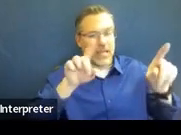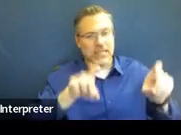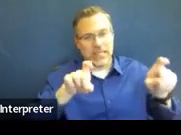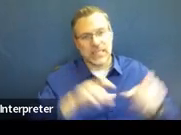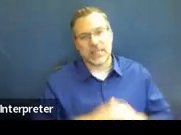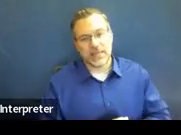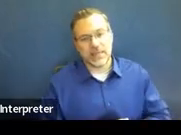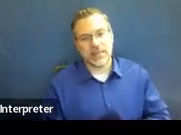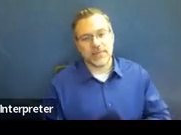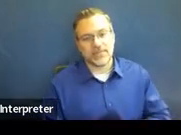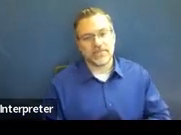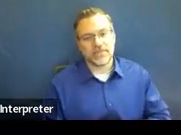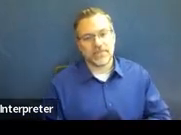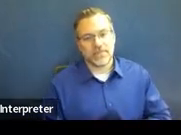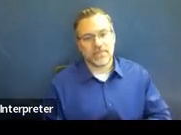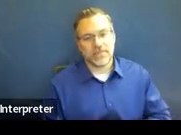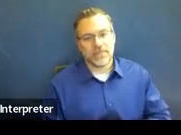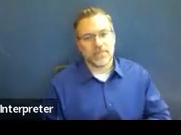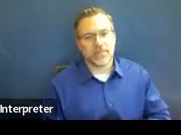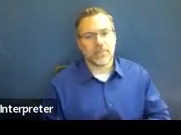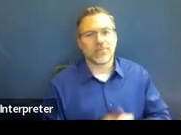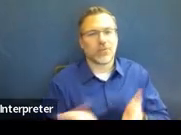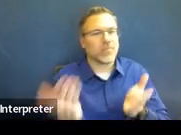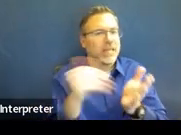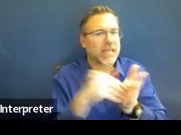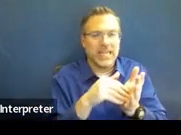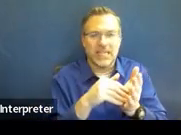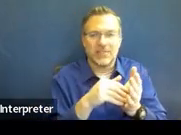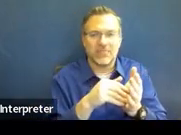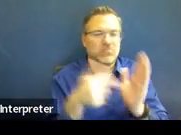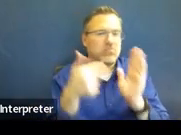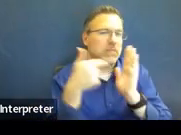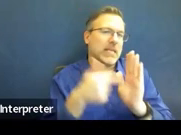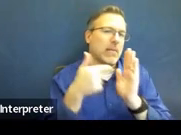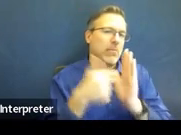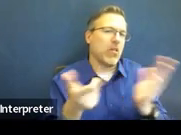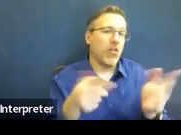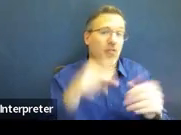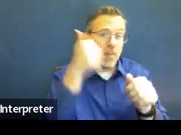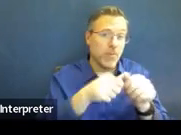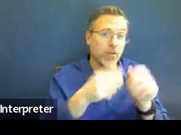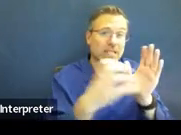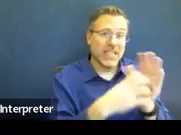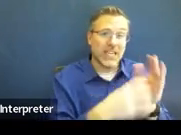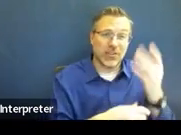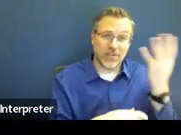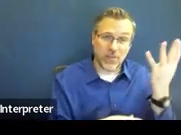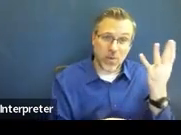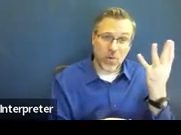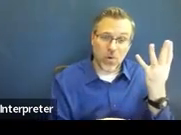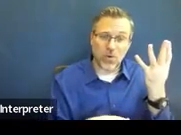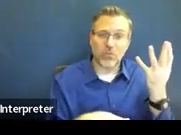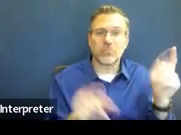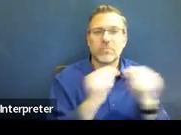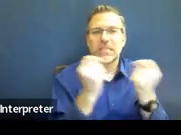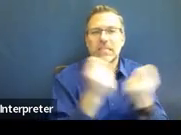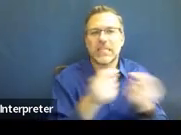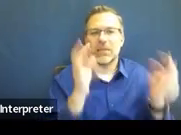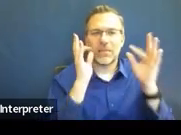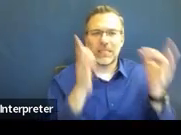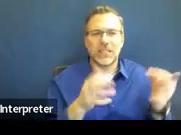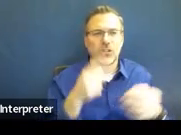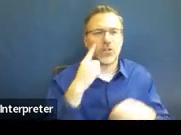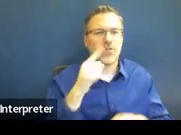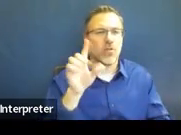So, again, so here's just a template, remembering that section four is really that statement of the team decision for the least restrictive